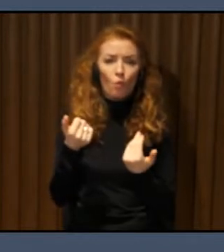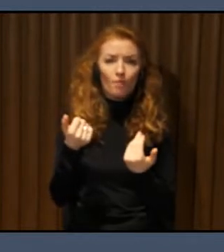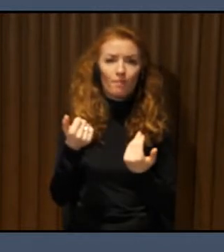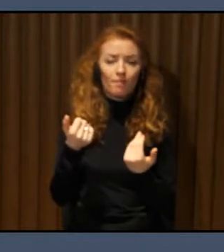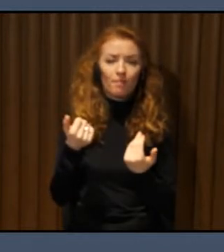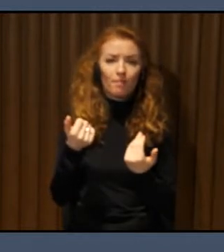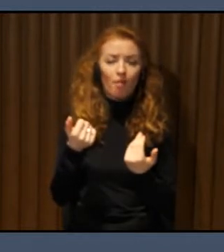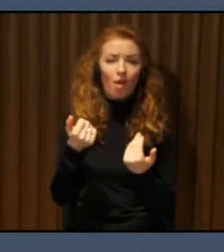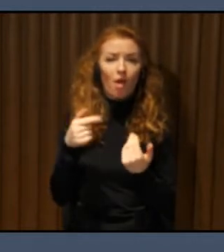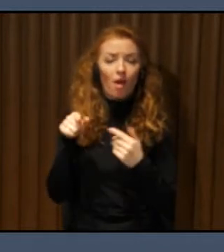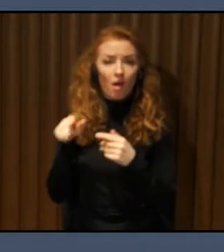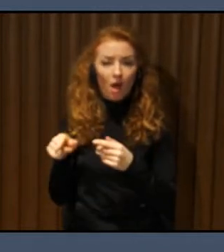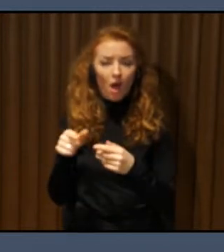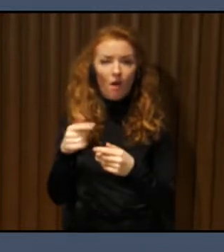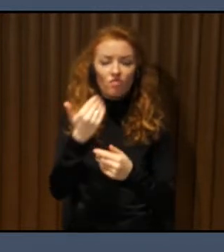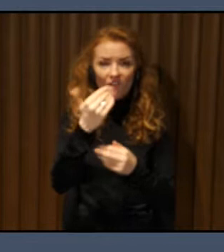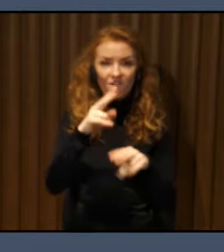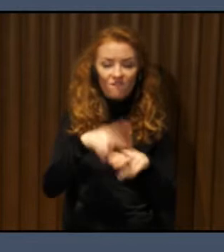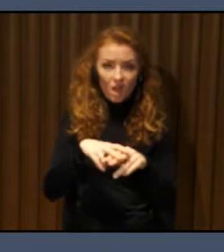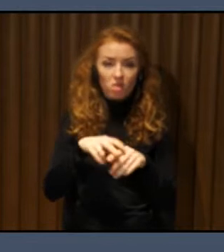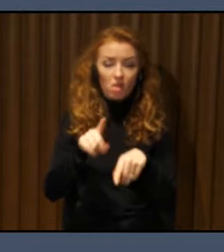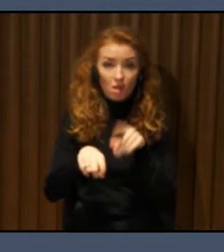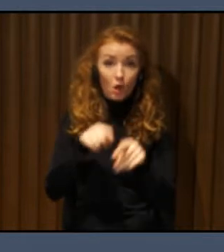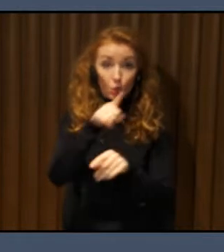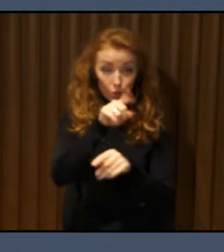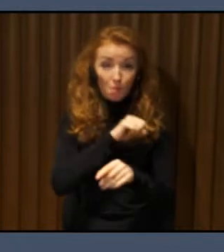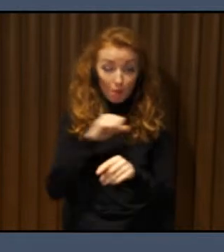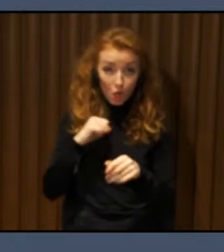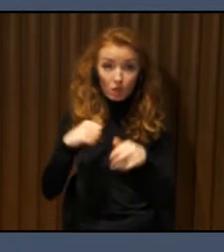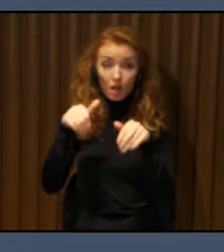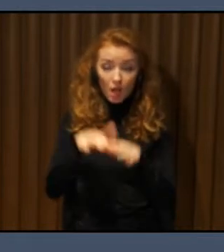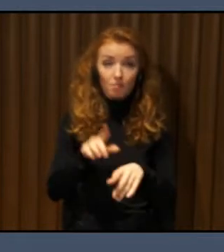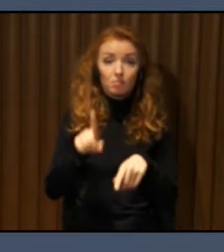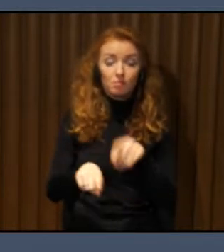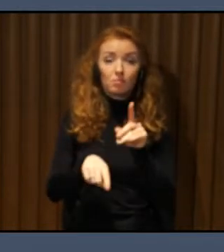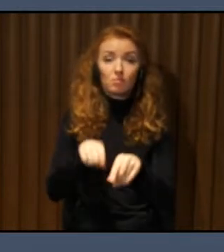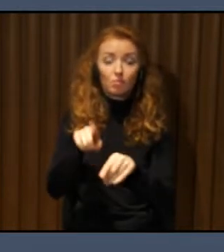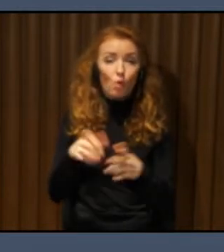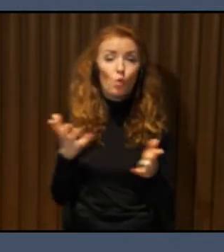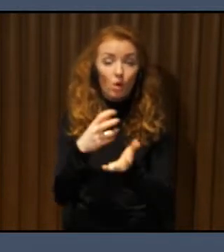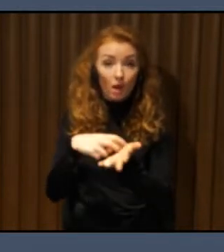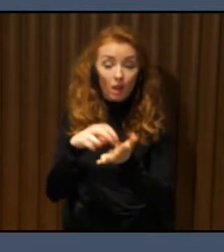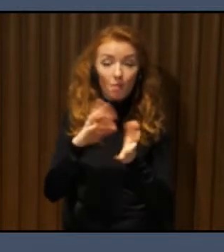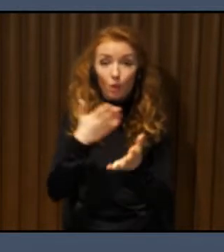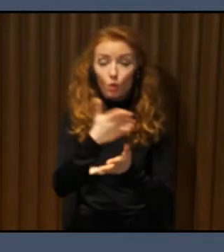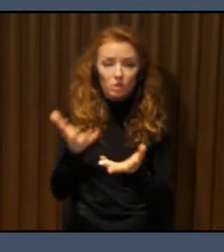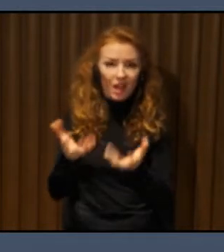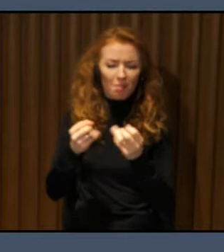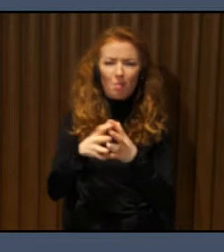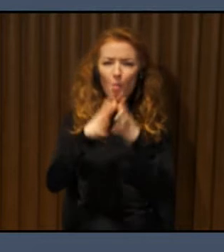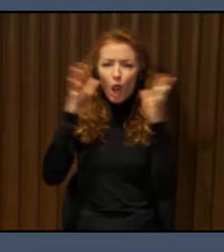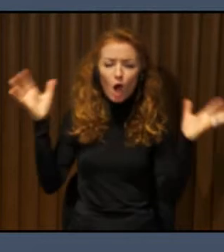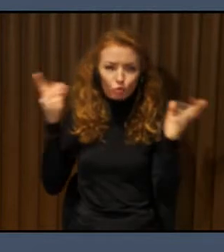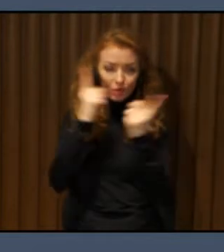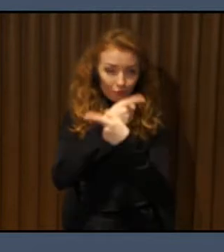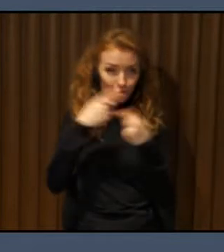situation. You still have your white can, your guide dog if you are blind. But you have more information and it gives you possibility to navigate